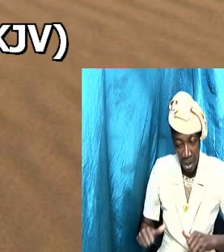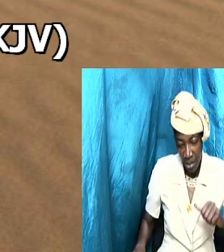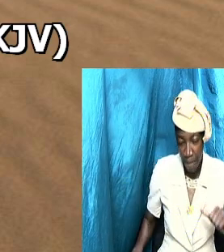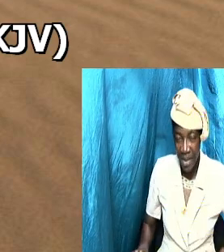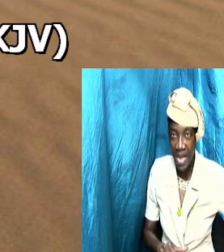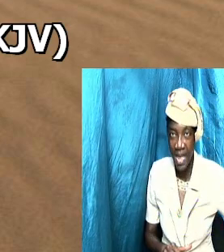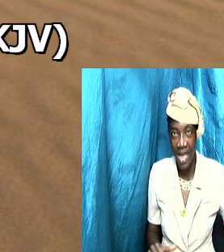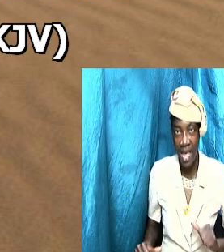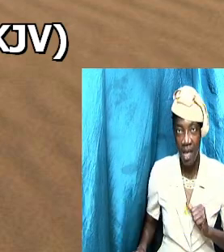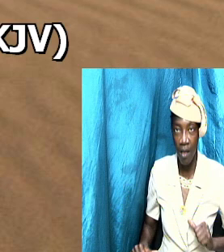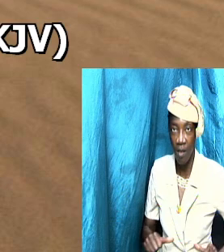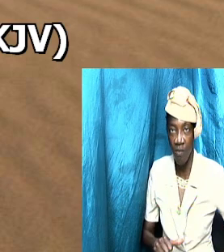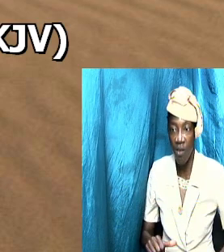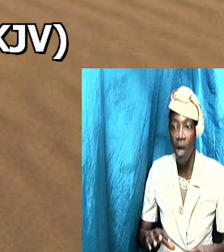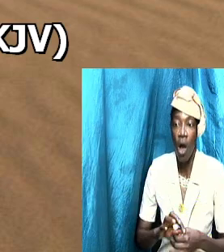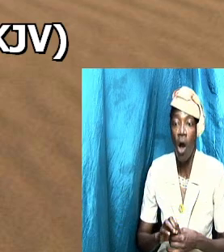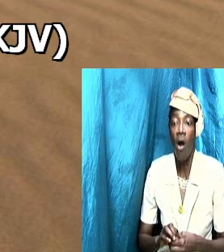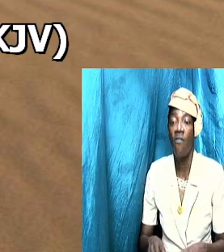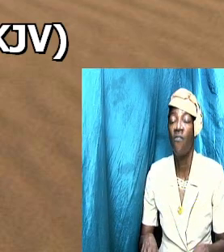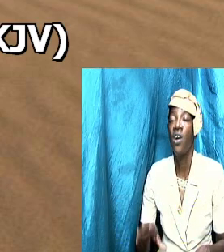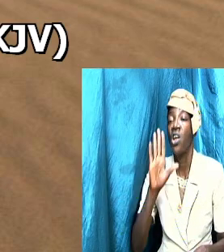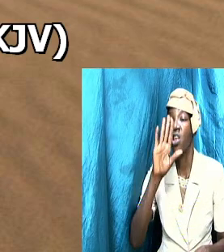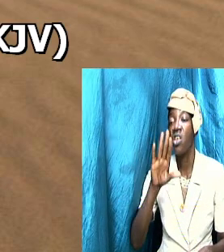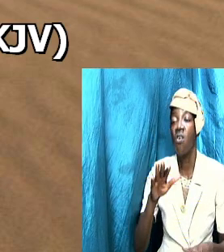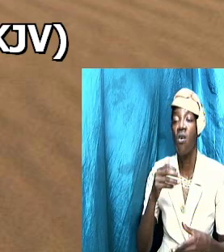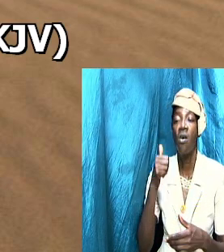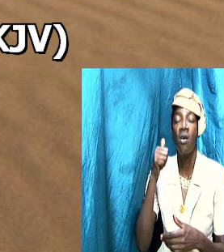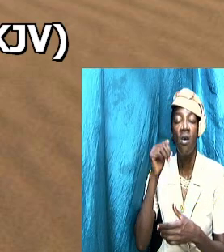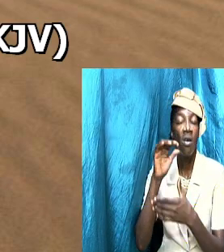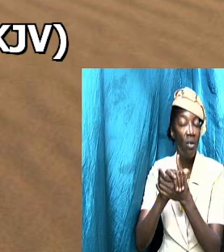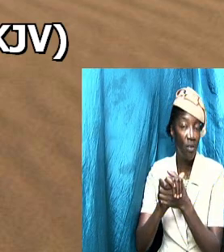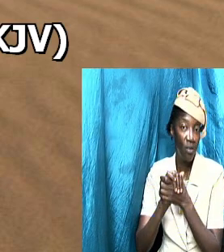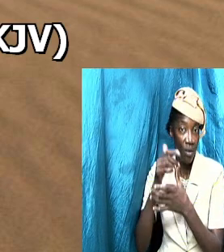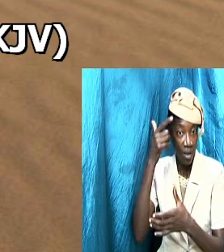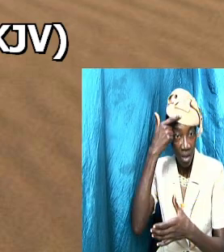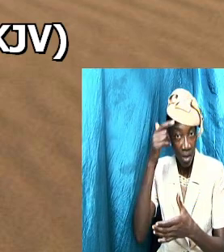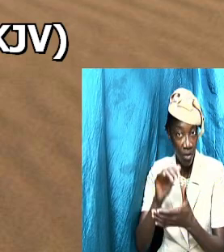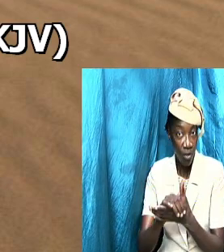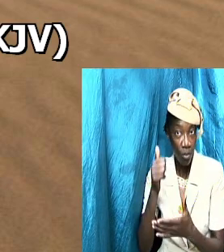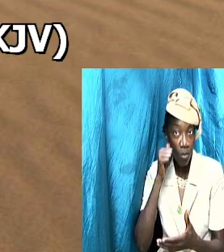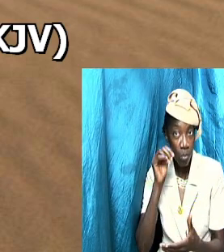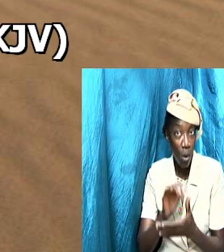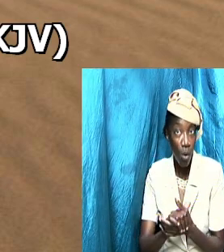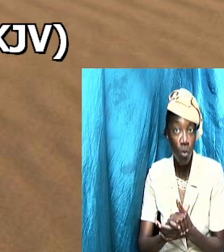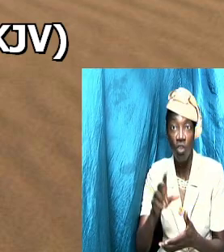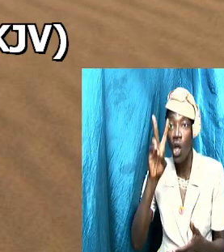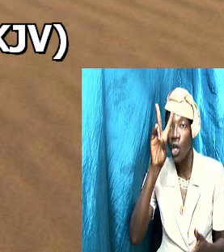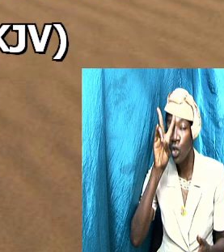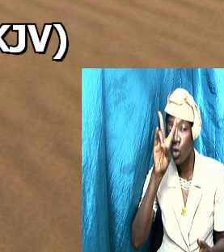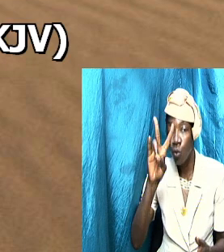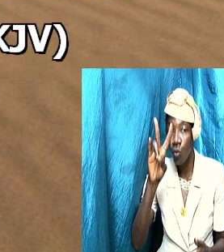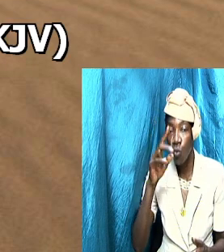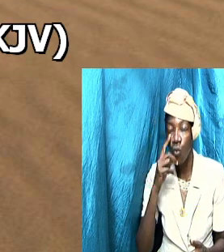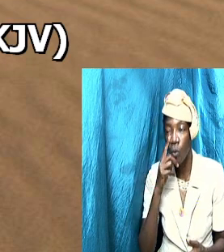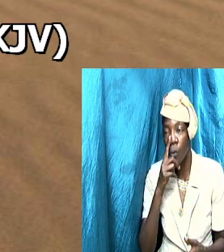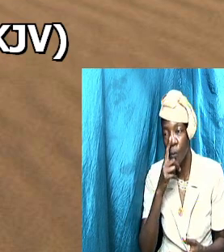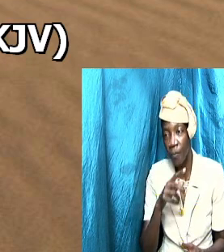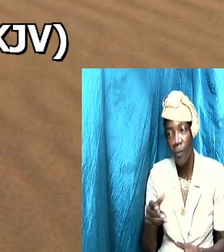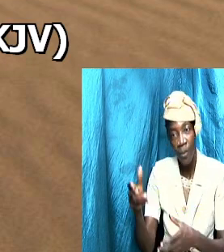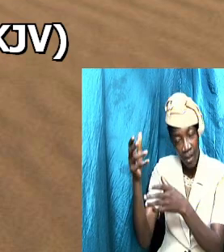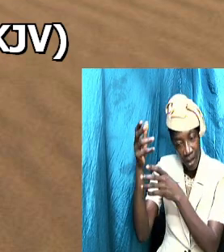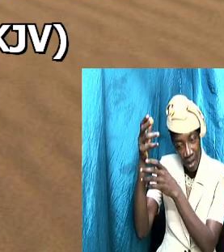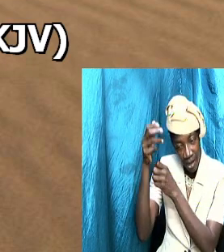of your spouse very important two accept